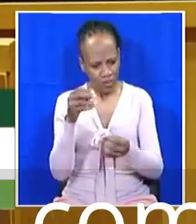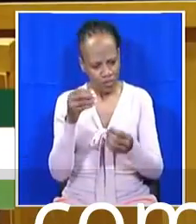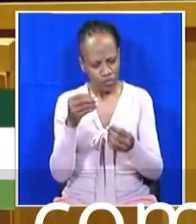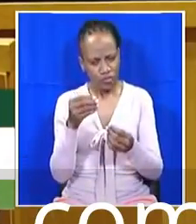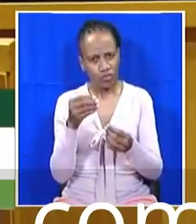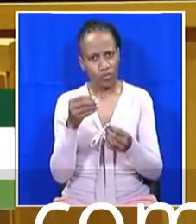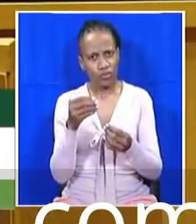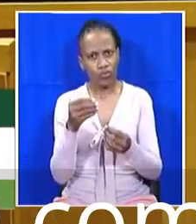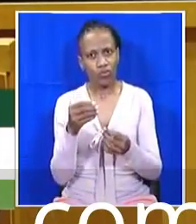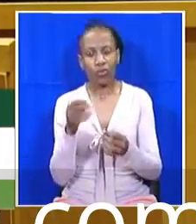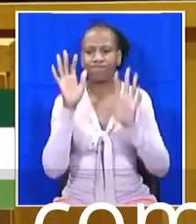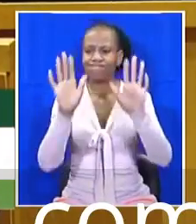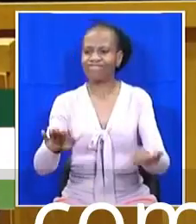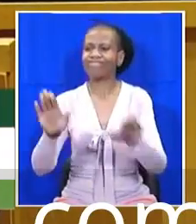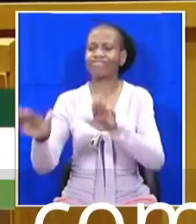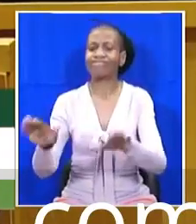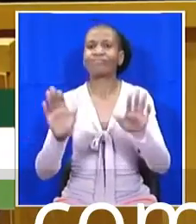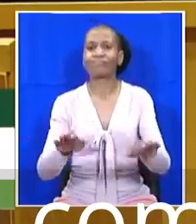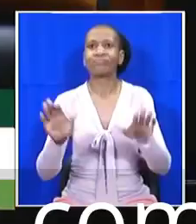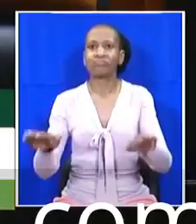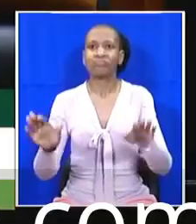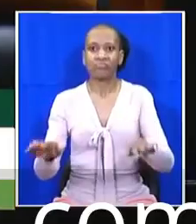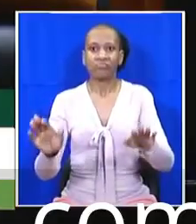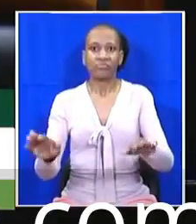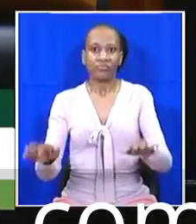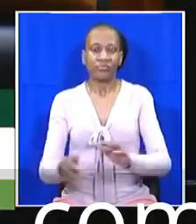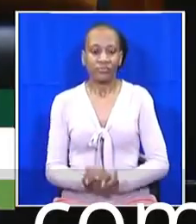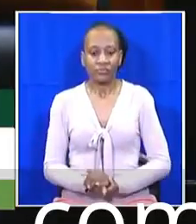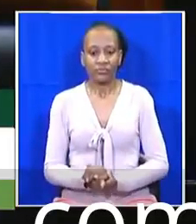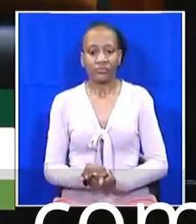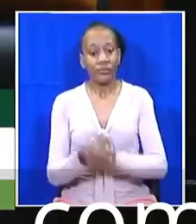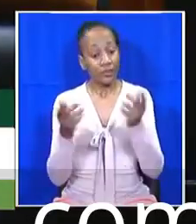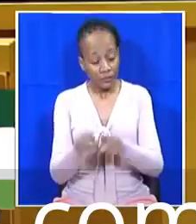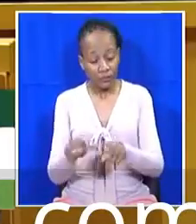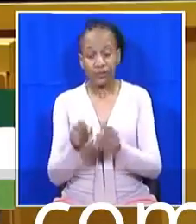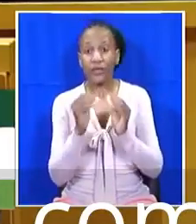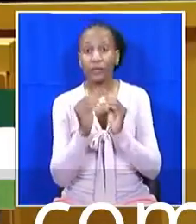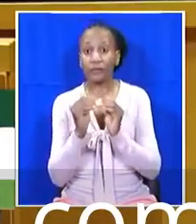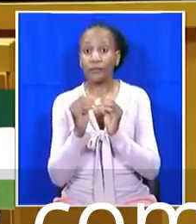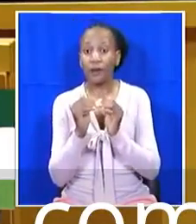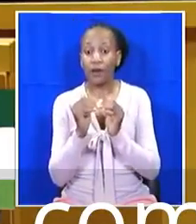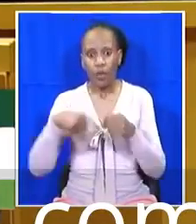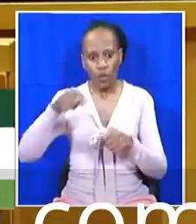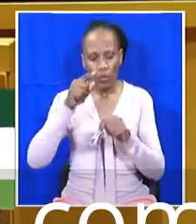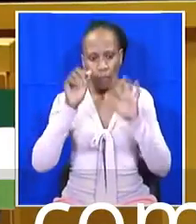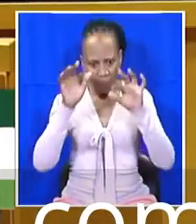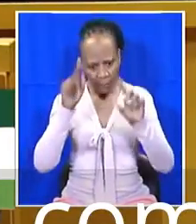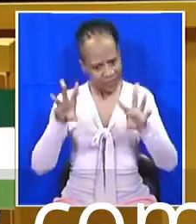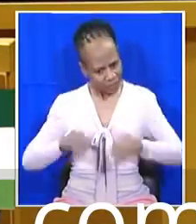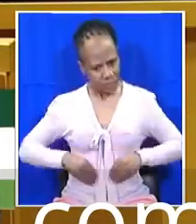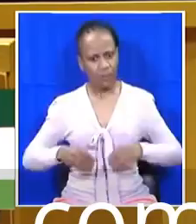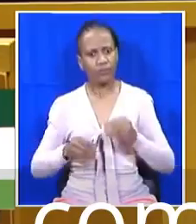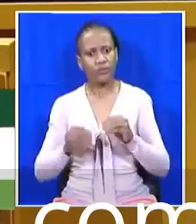part of a democracy, part of a democracy is accepting the outcomes and moving on.